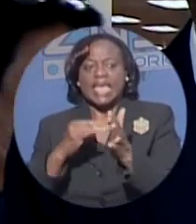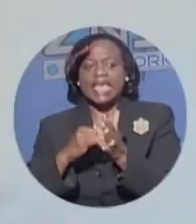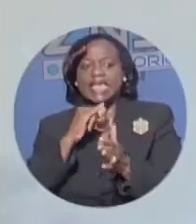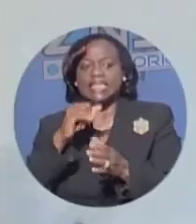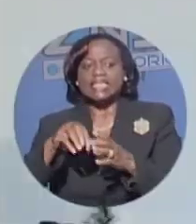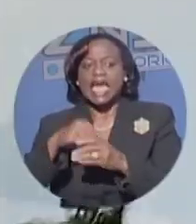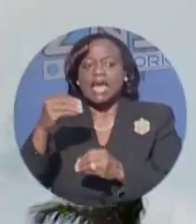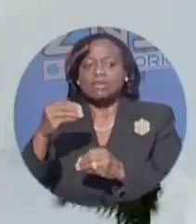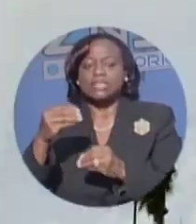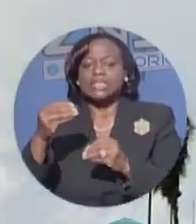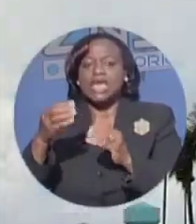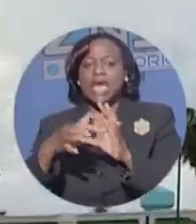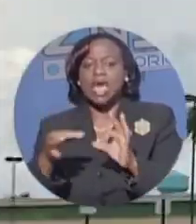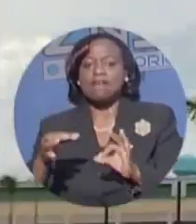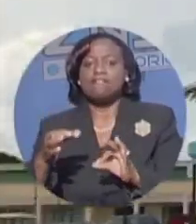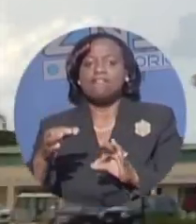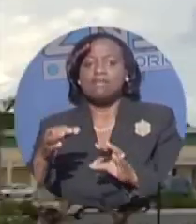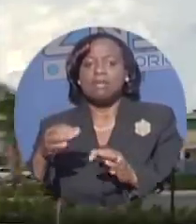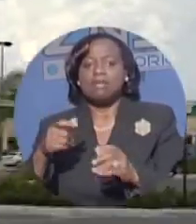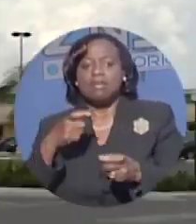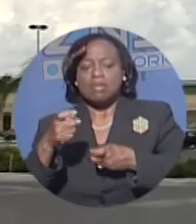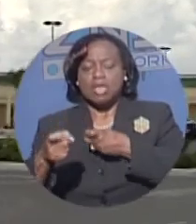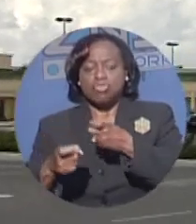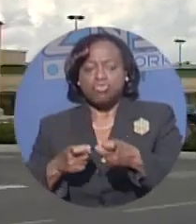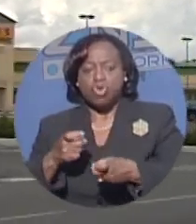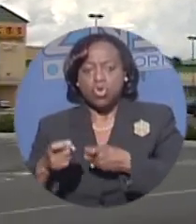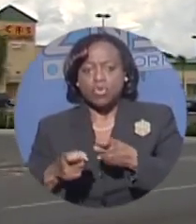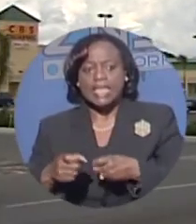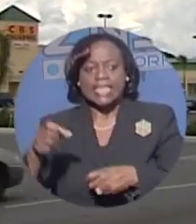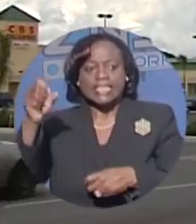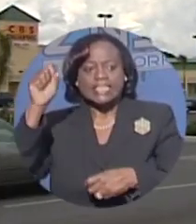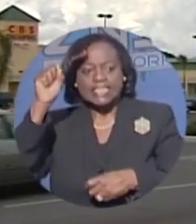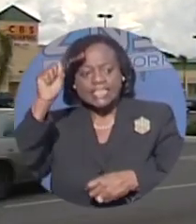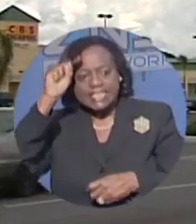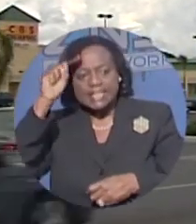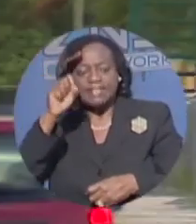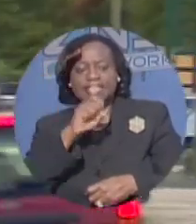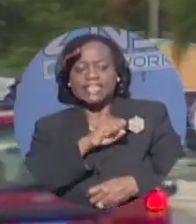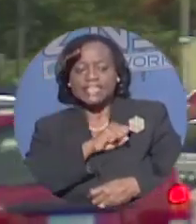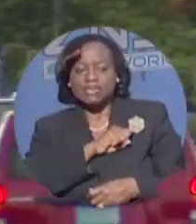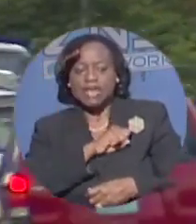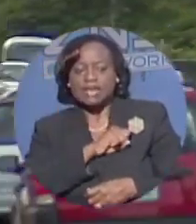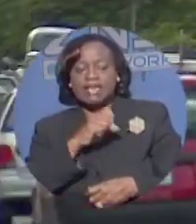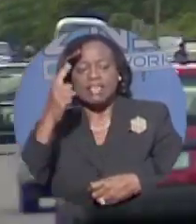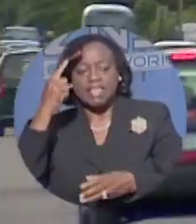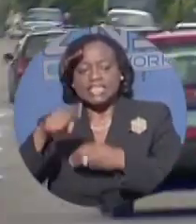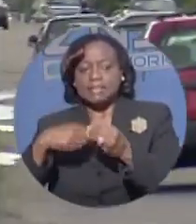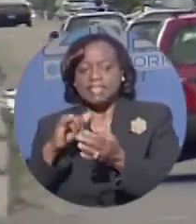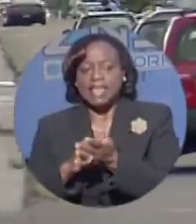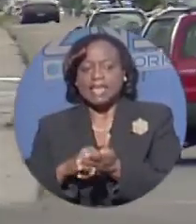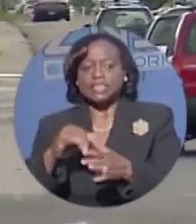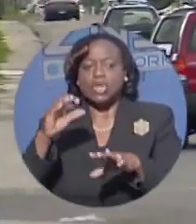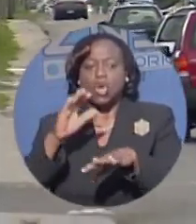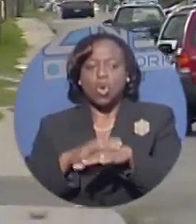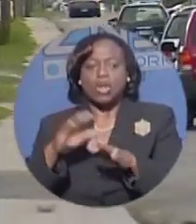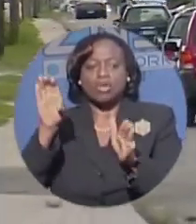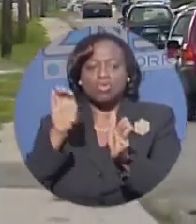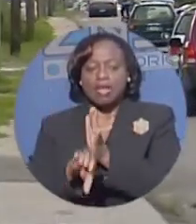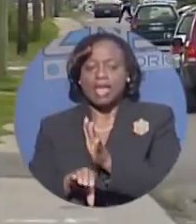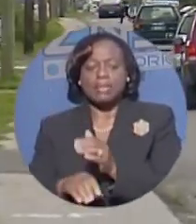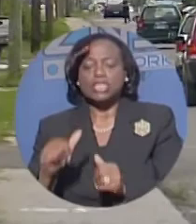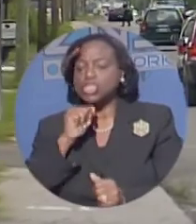control. Owner of the Noniway Cafe, Stephen Surrett, feels that way about crime, and he's not alone in his thoughts.